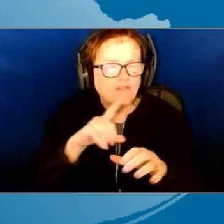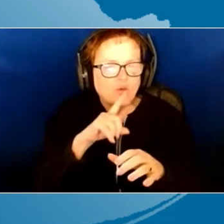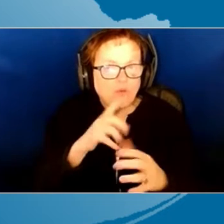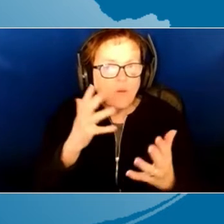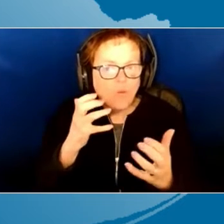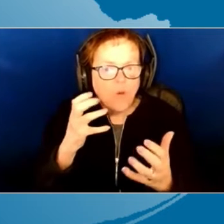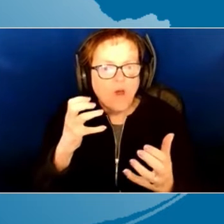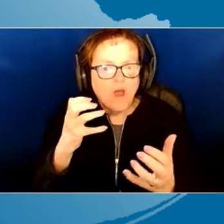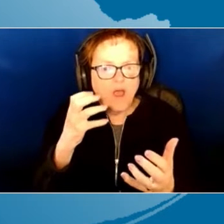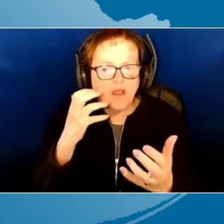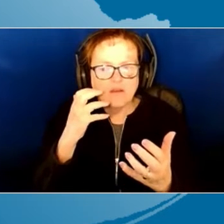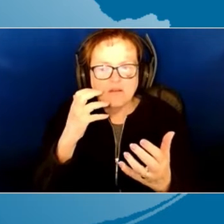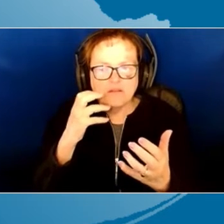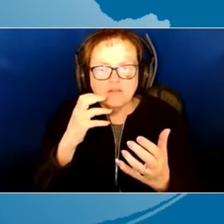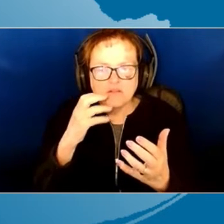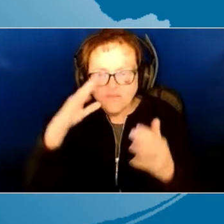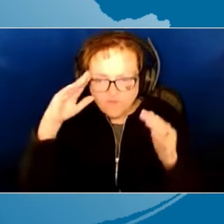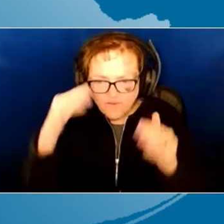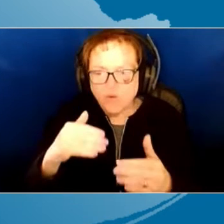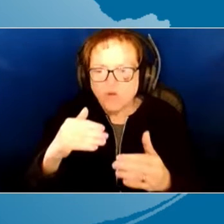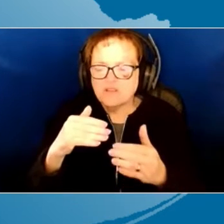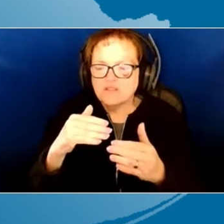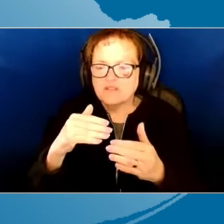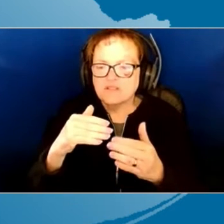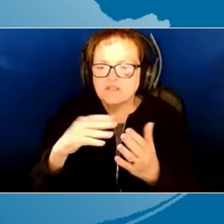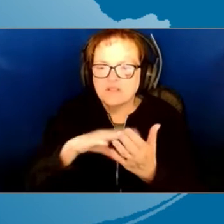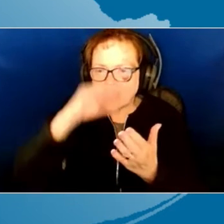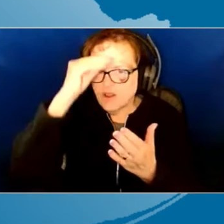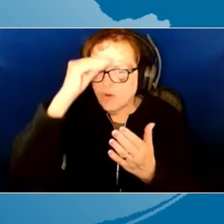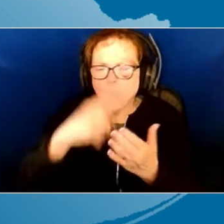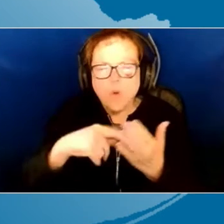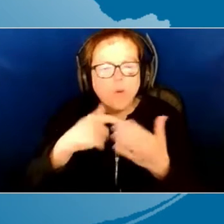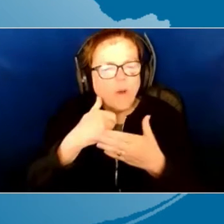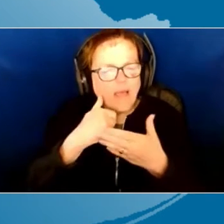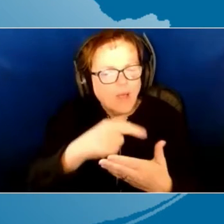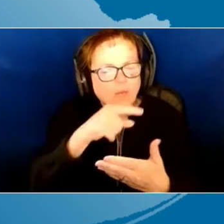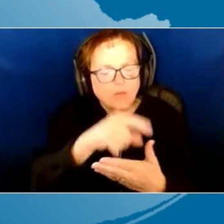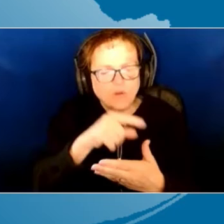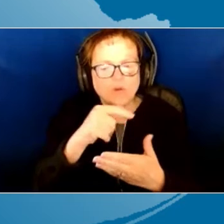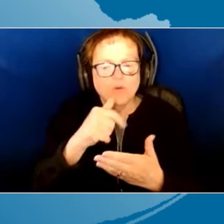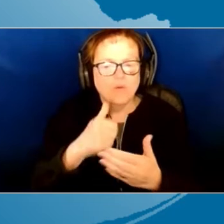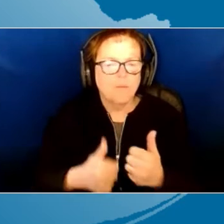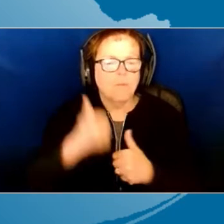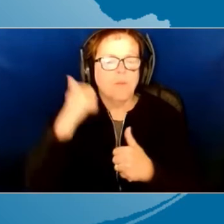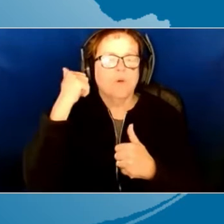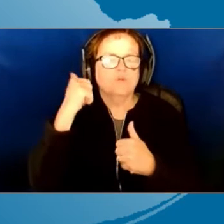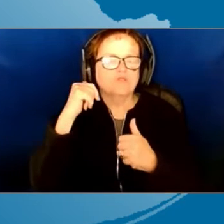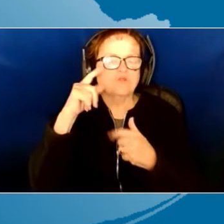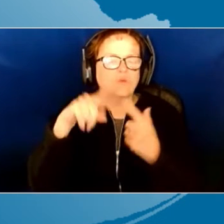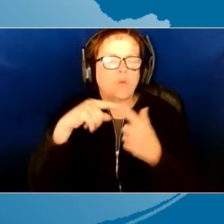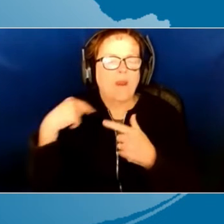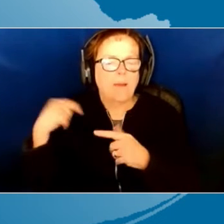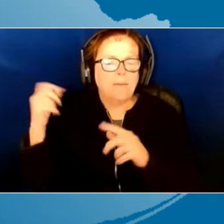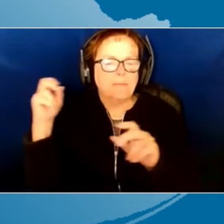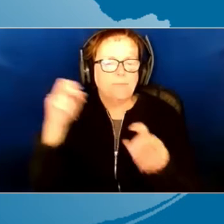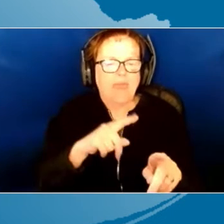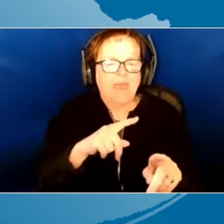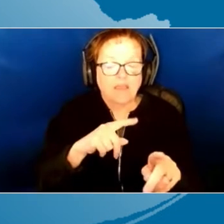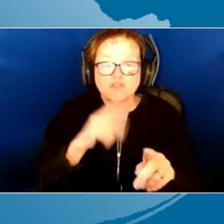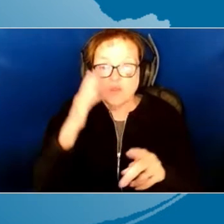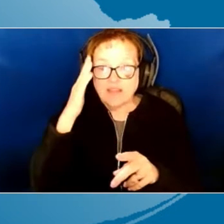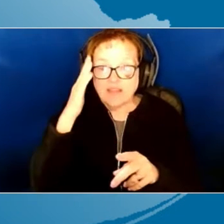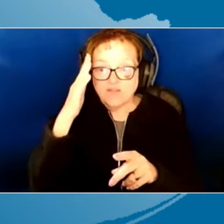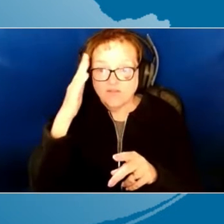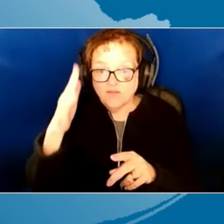dig into or to focus on? What's going to be most helpful for us to try when I come back? And so that's my future